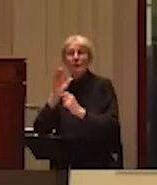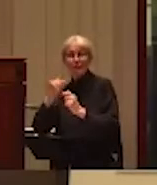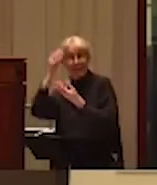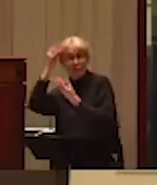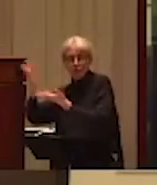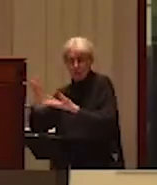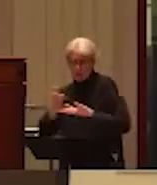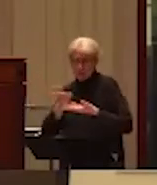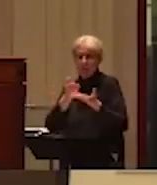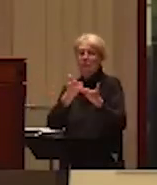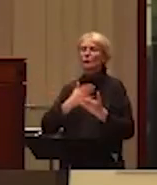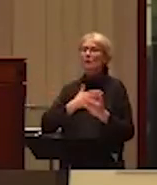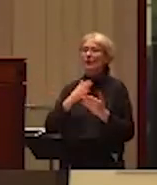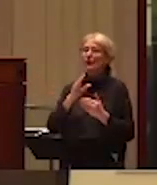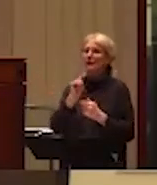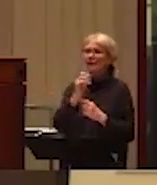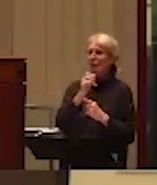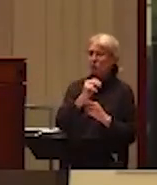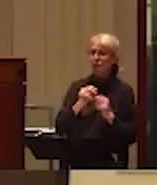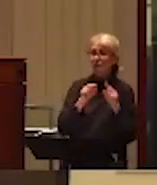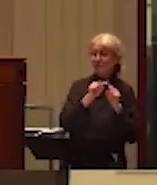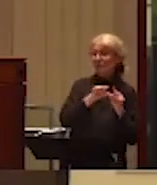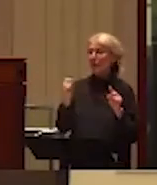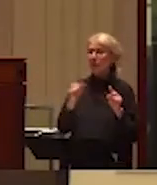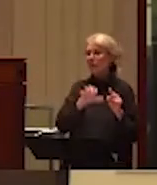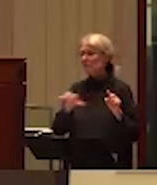and our neighboring nations.